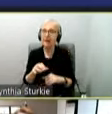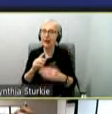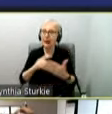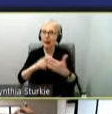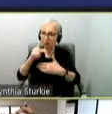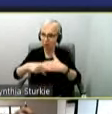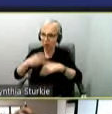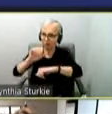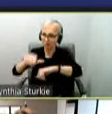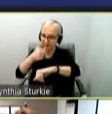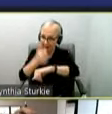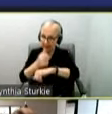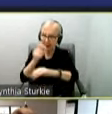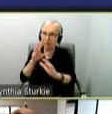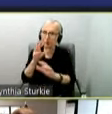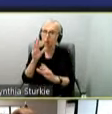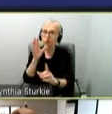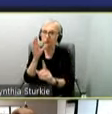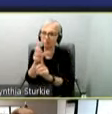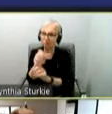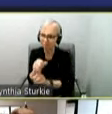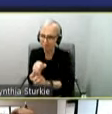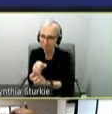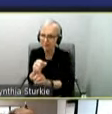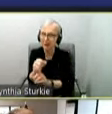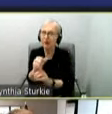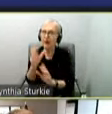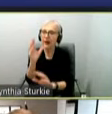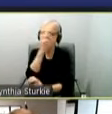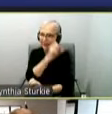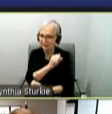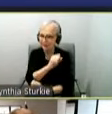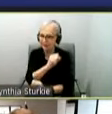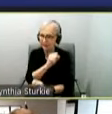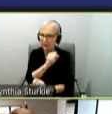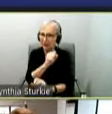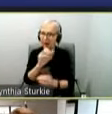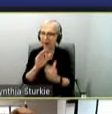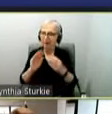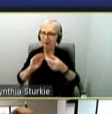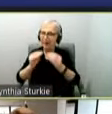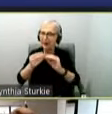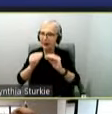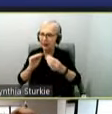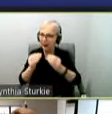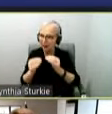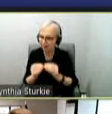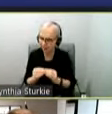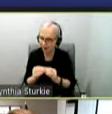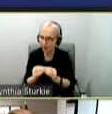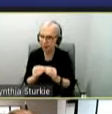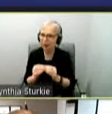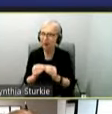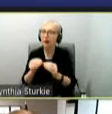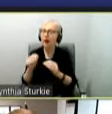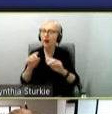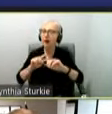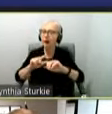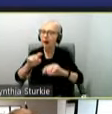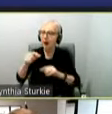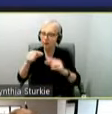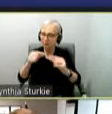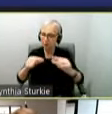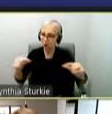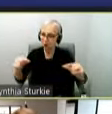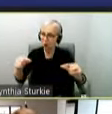This program captures an estimate of the variant prevalence across the state through whole genome sequencing of a random set of positive COVID